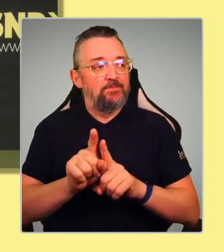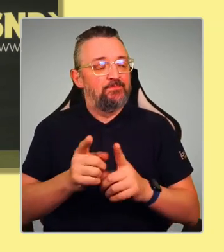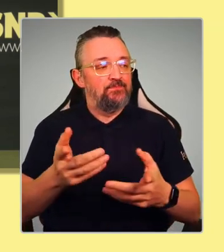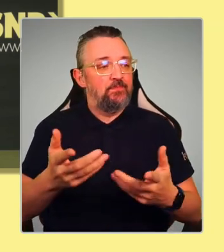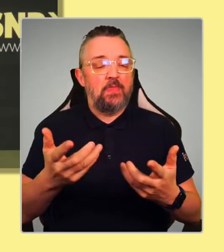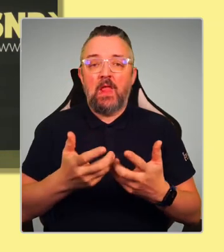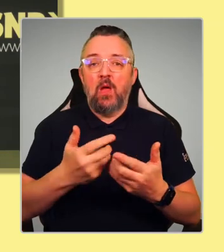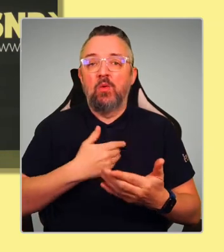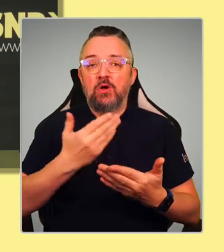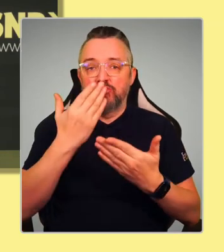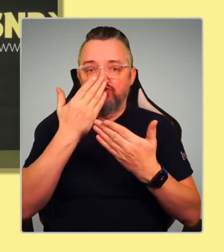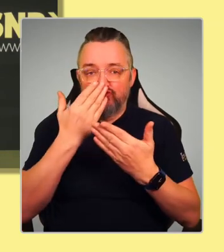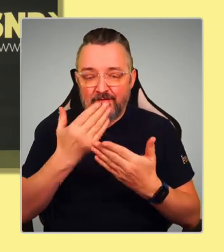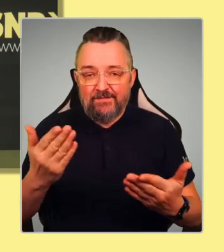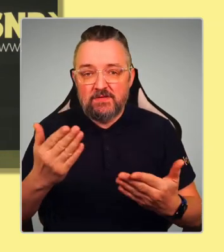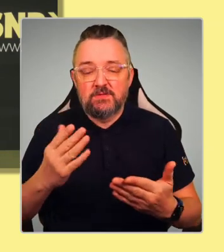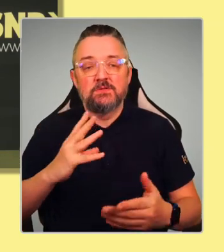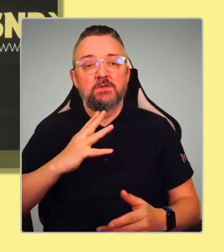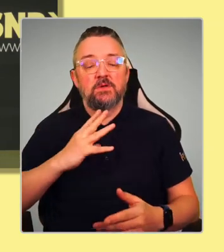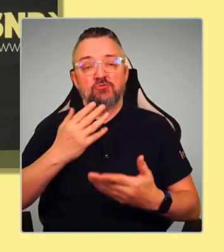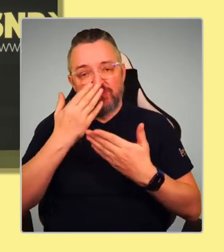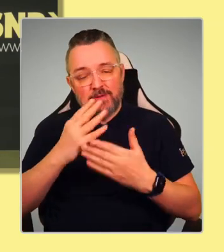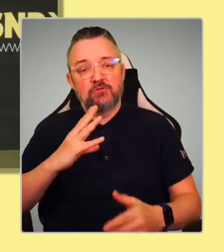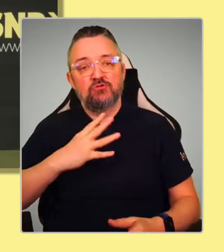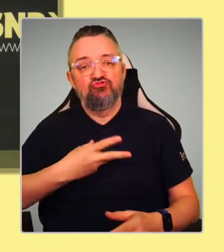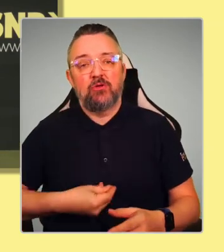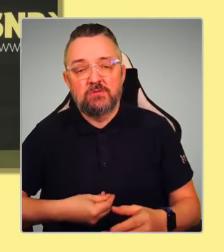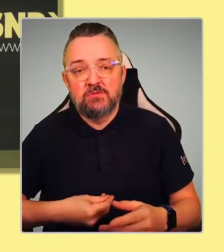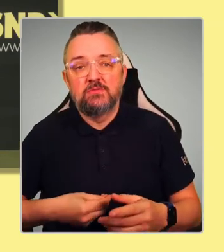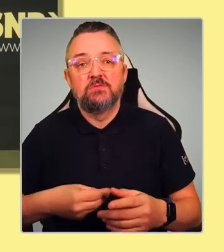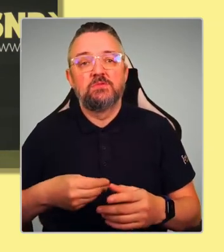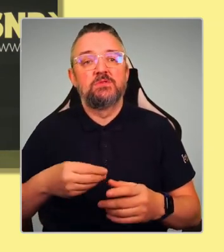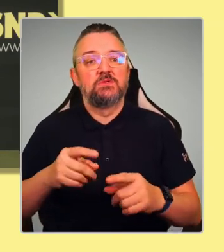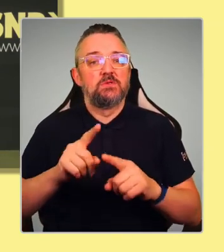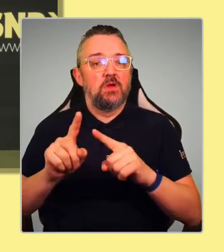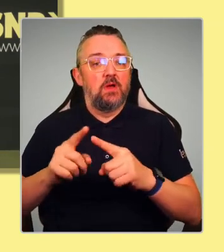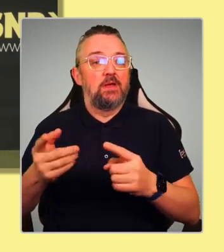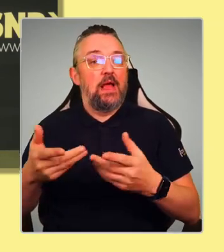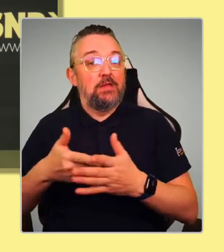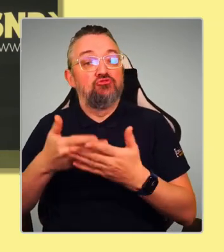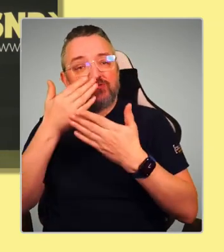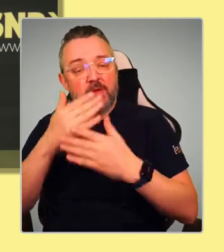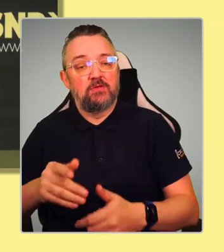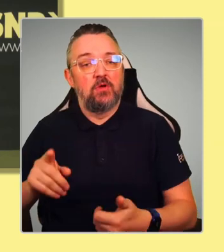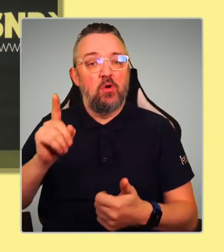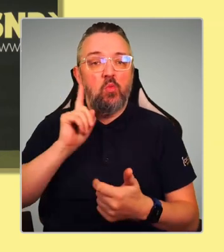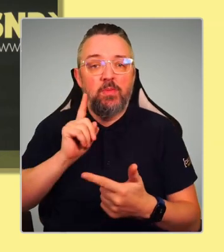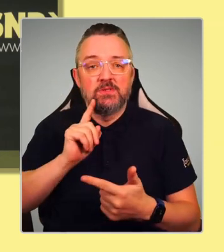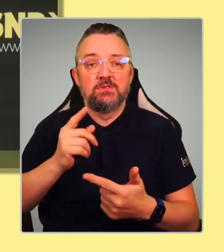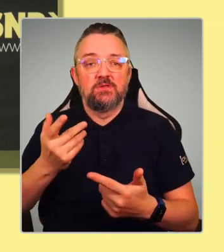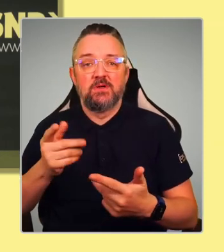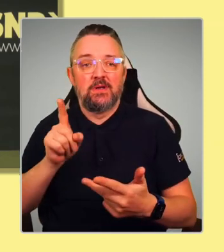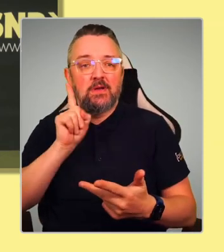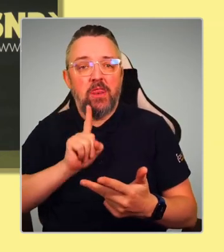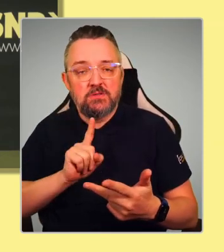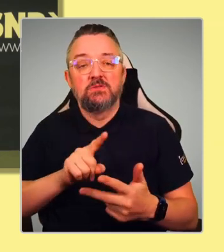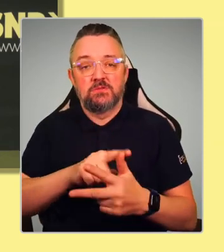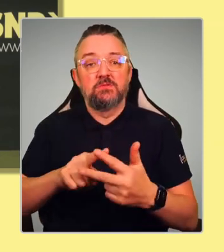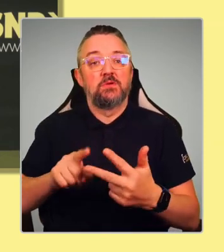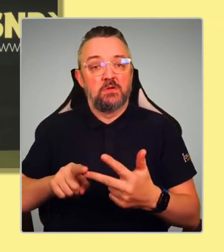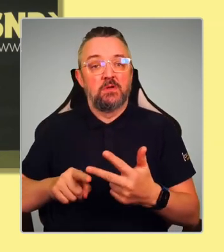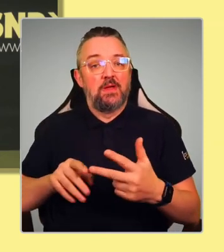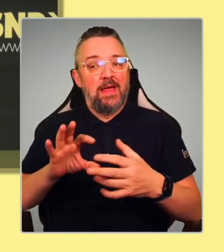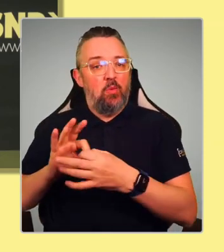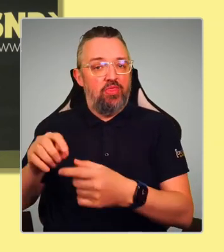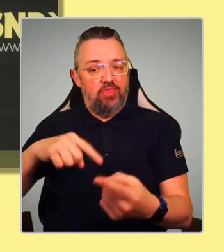community, as well as respecting women and girls and the big debates that go on around that. I think we can